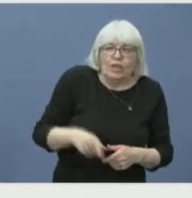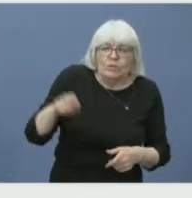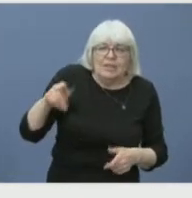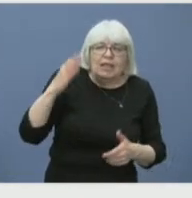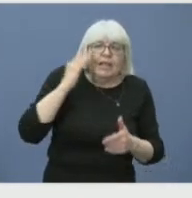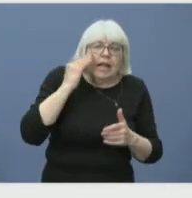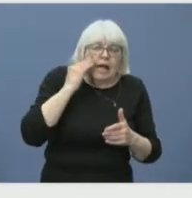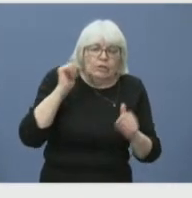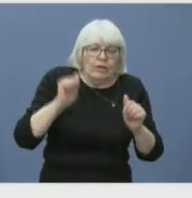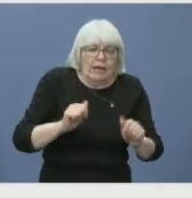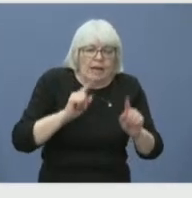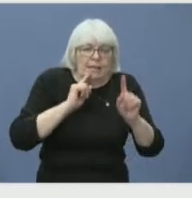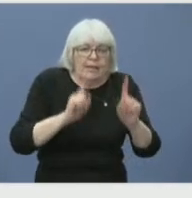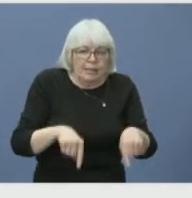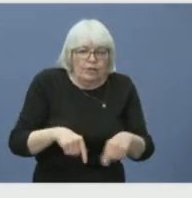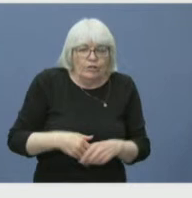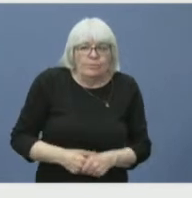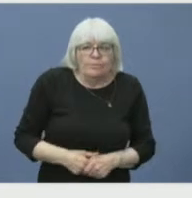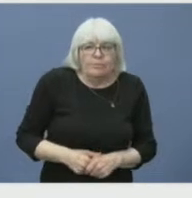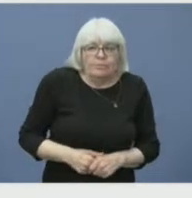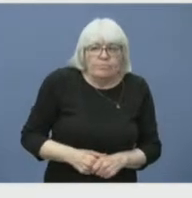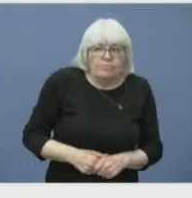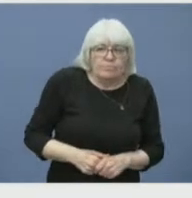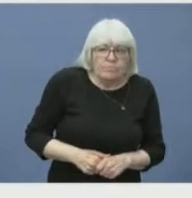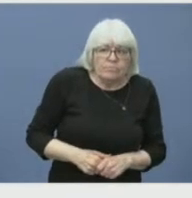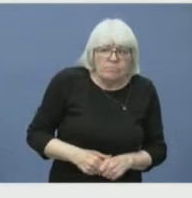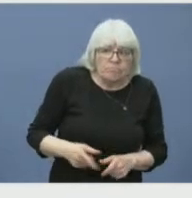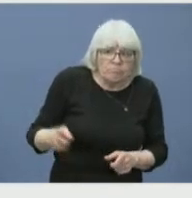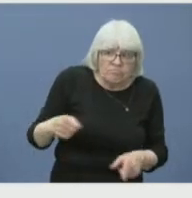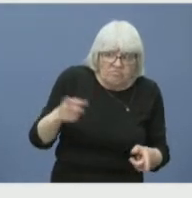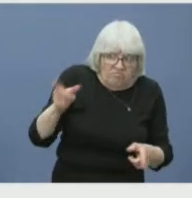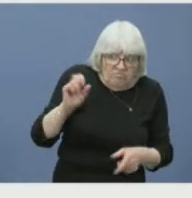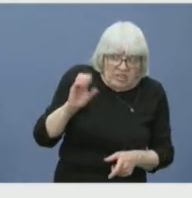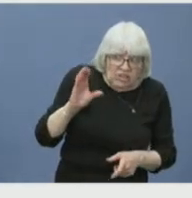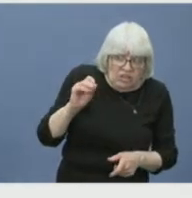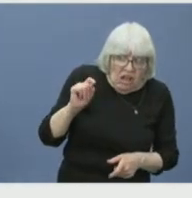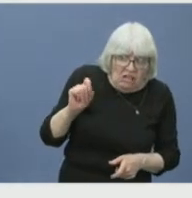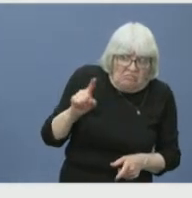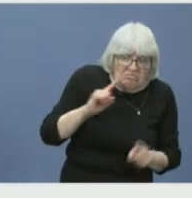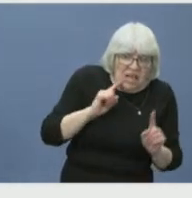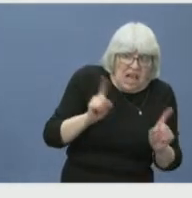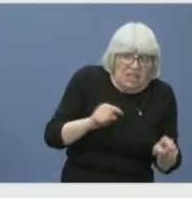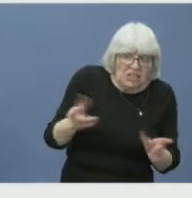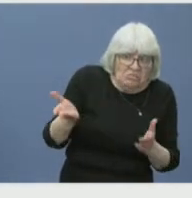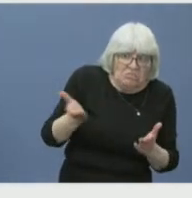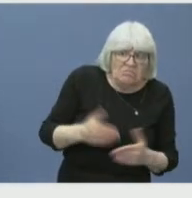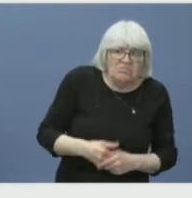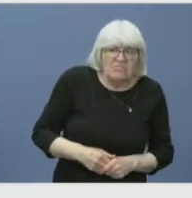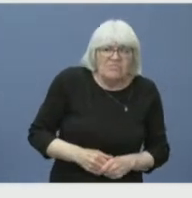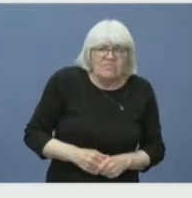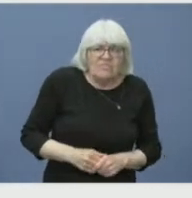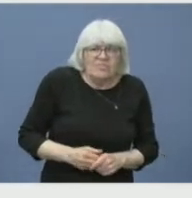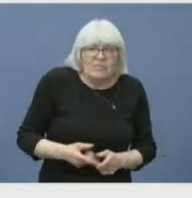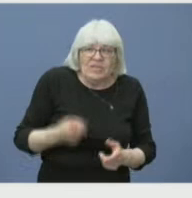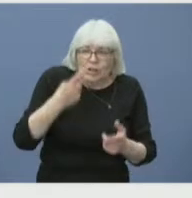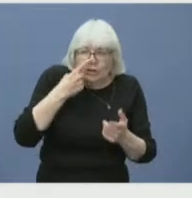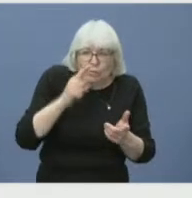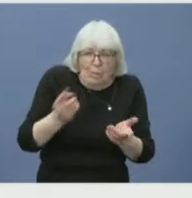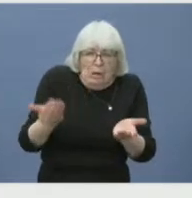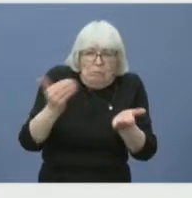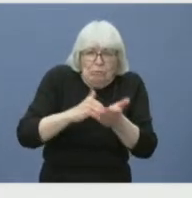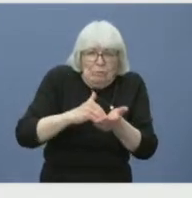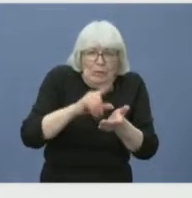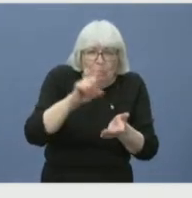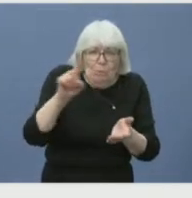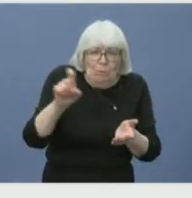answer that, think, Scott. Would you be able to jump in there? Sure. And sorry, Adrian, can you just repeat the question? Yes, I